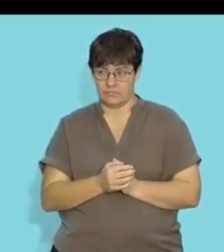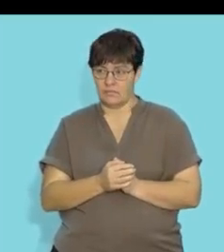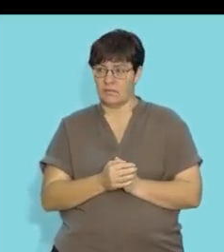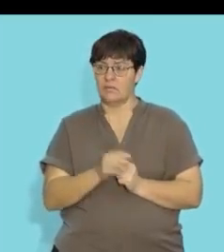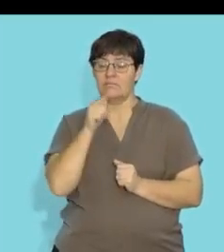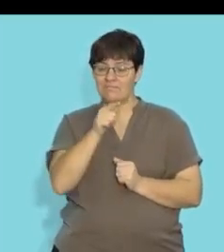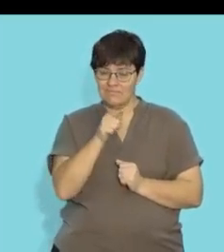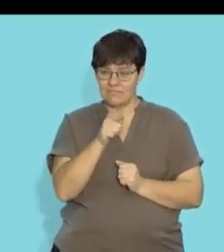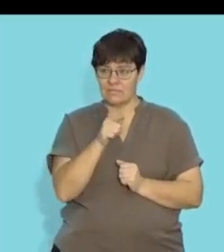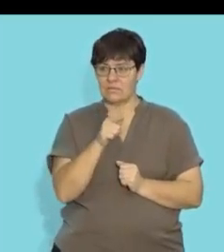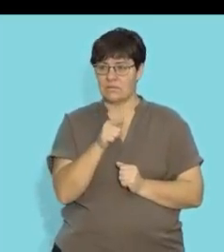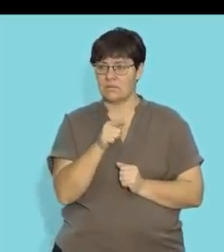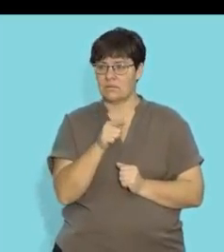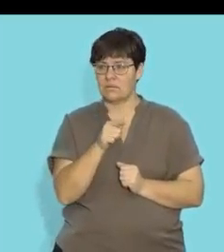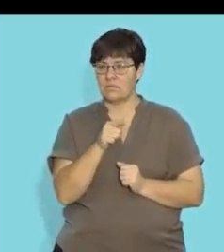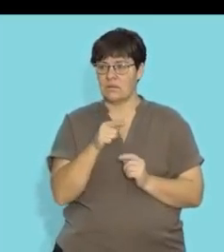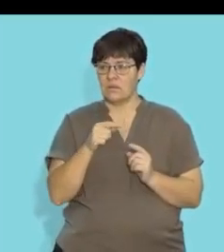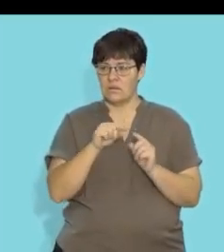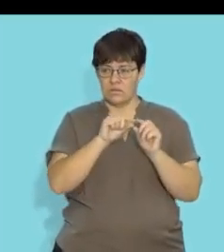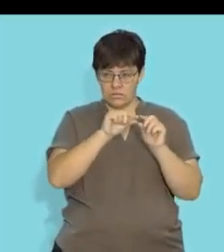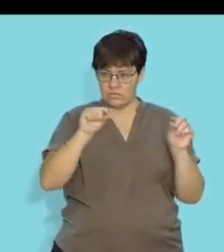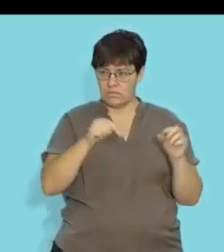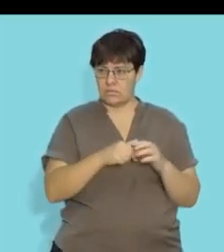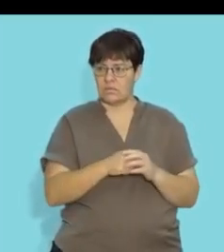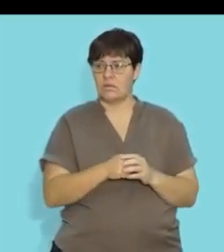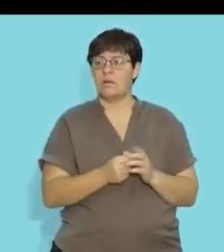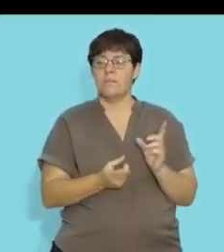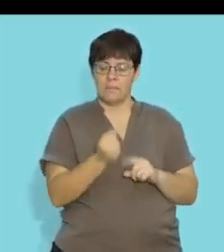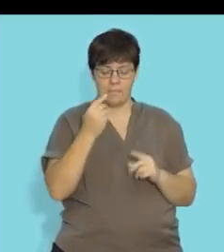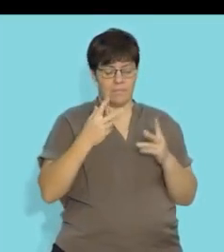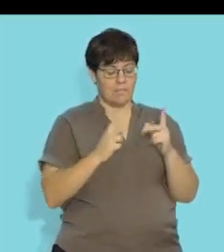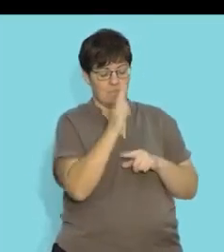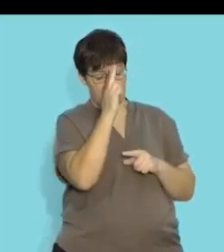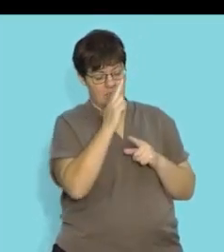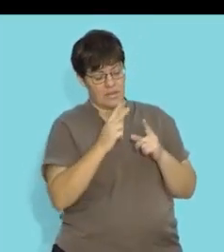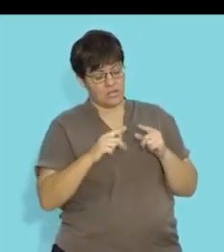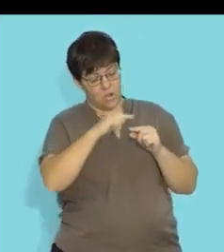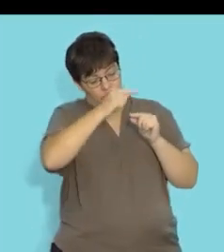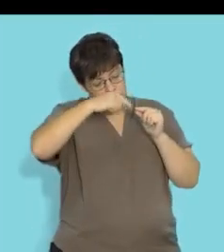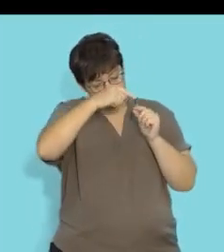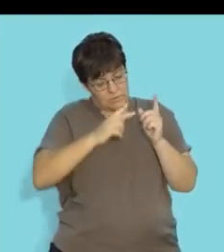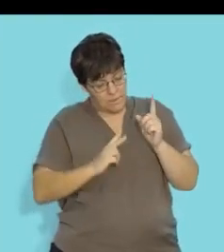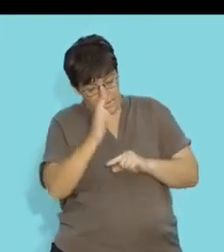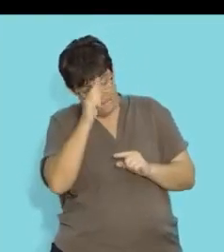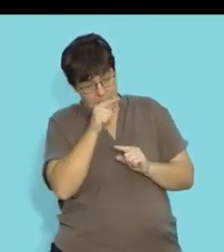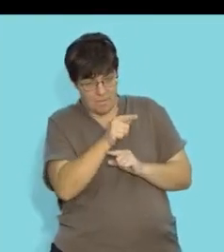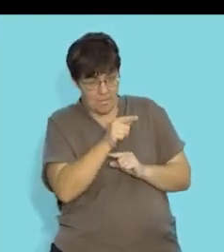have been cut into a cross-section so we're taking one of these tubes and we're